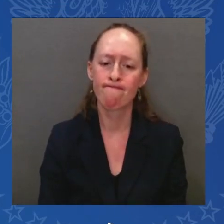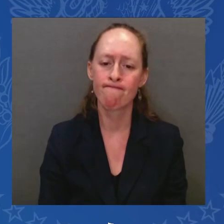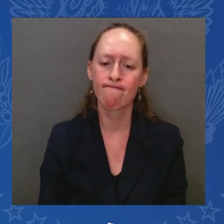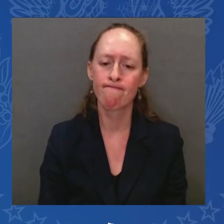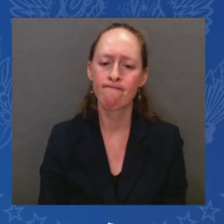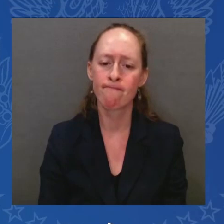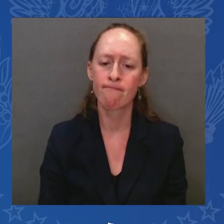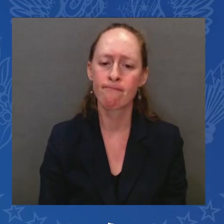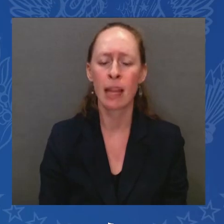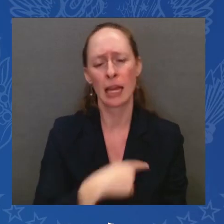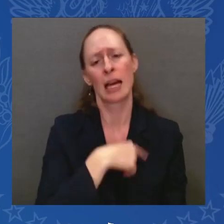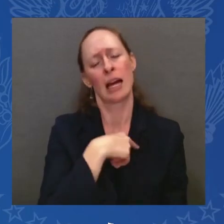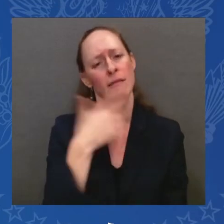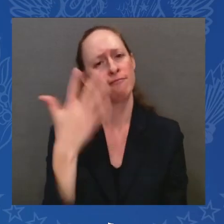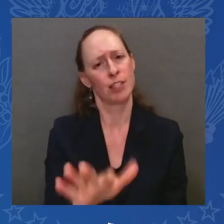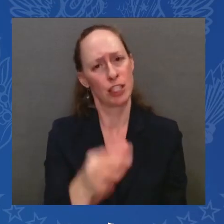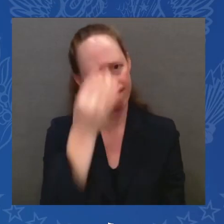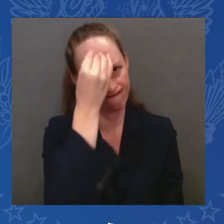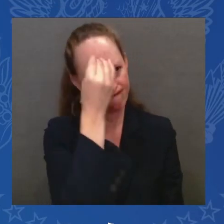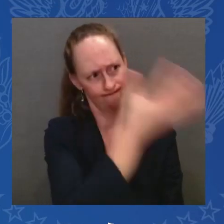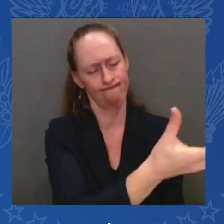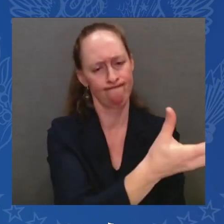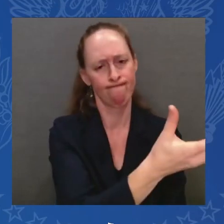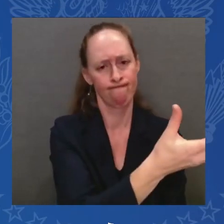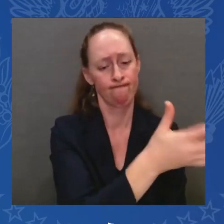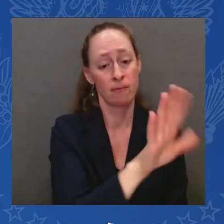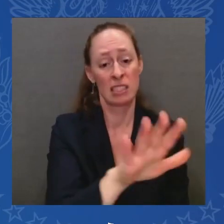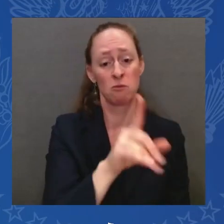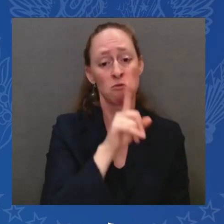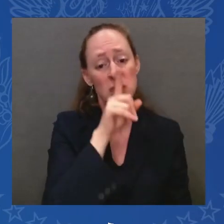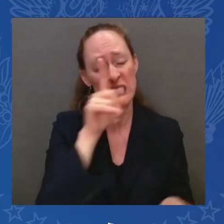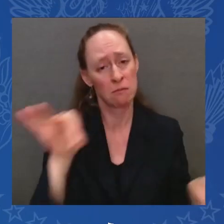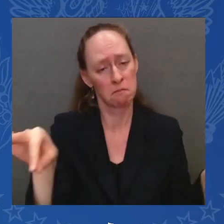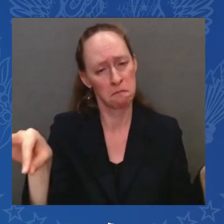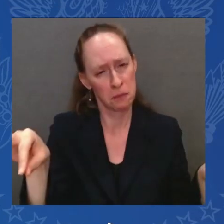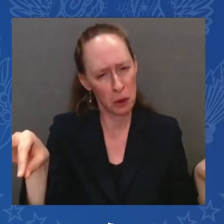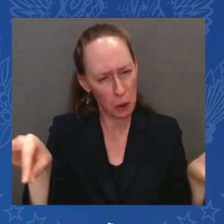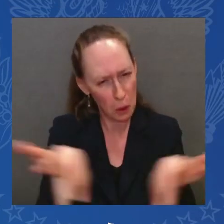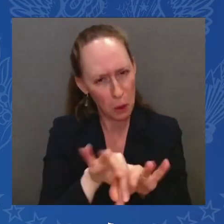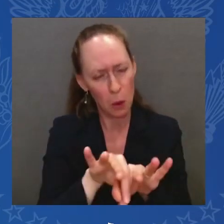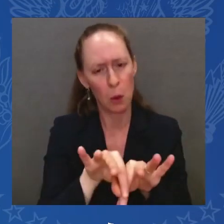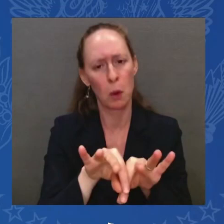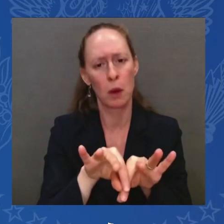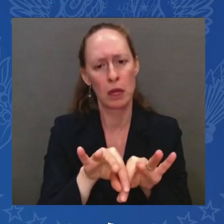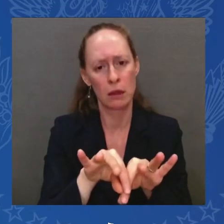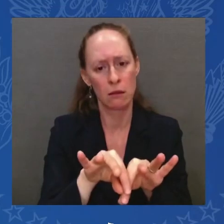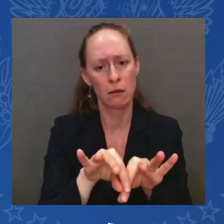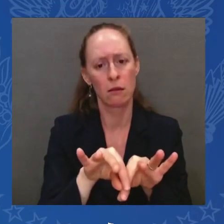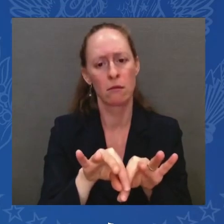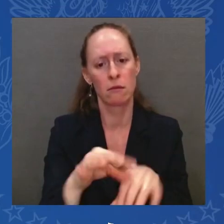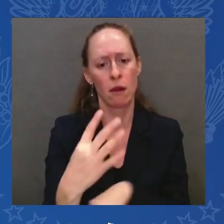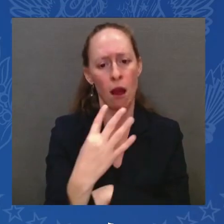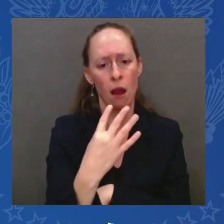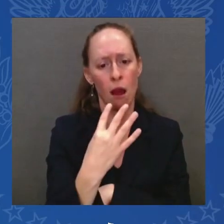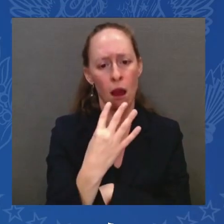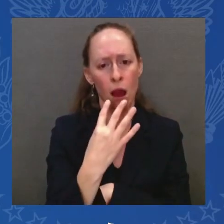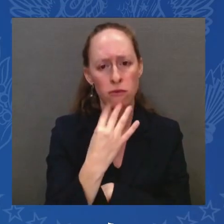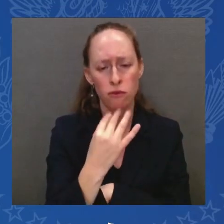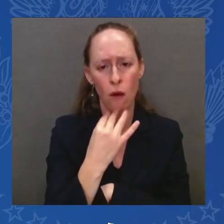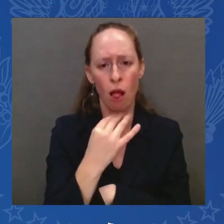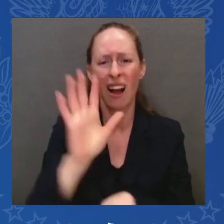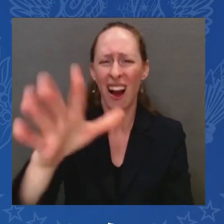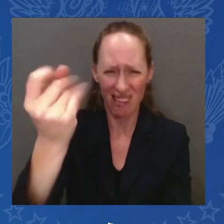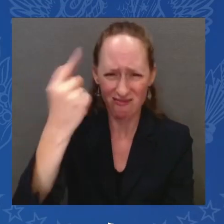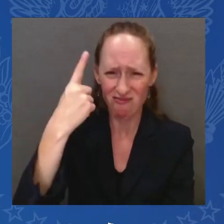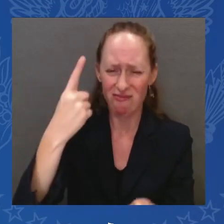that Israel with all the anger and frustration and just cannot